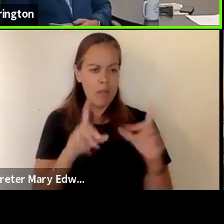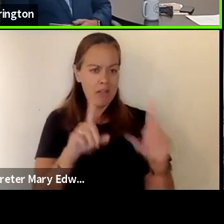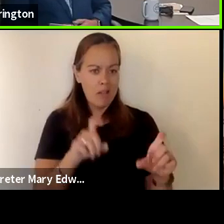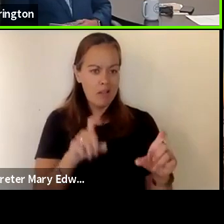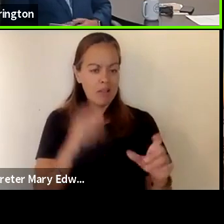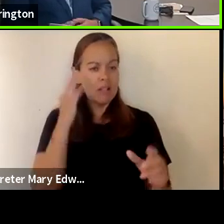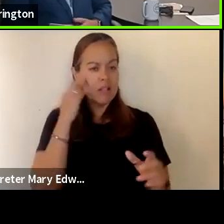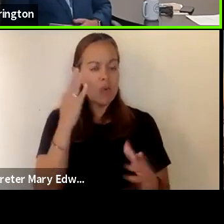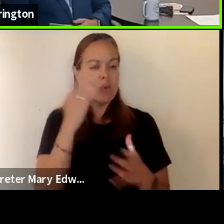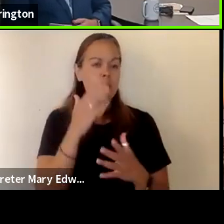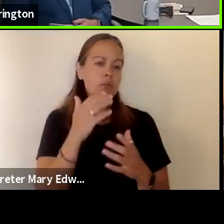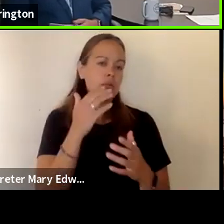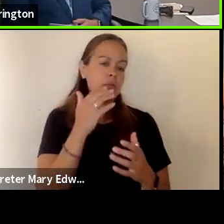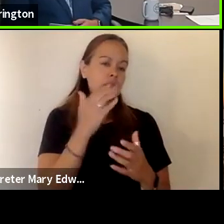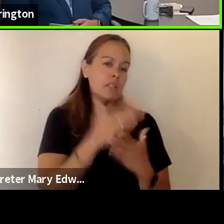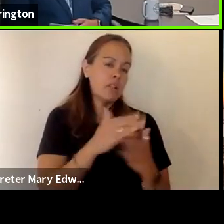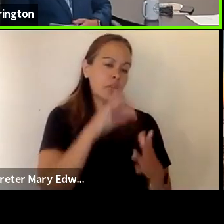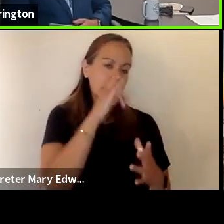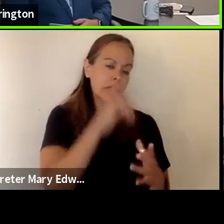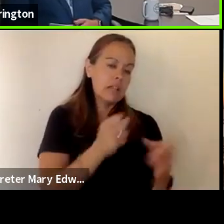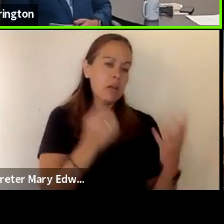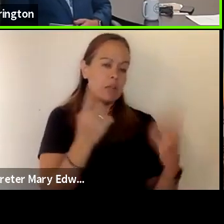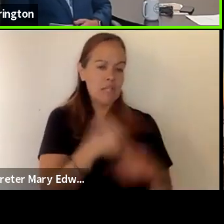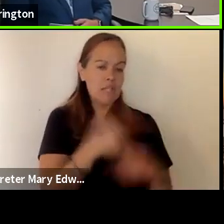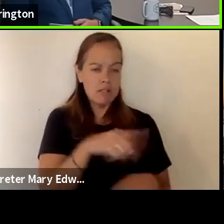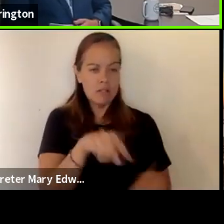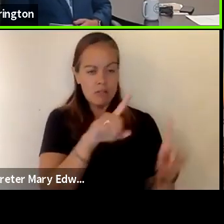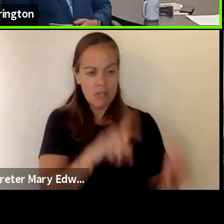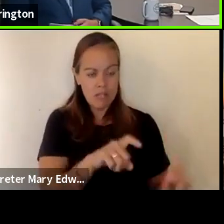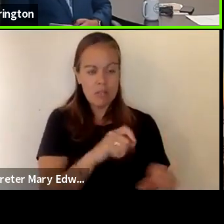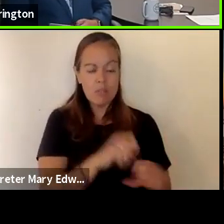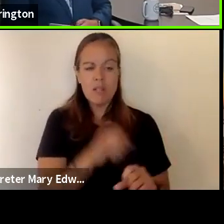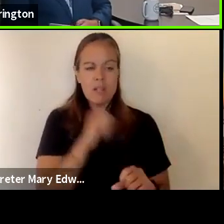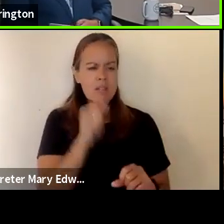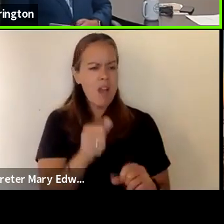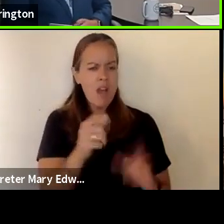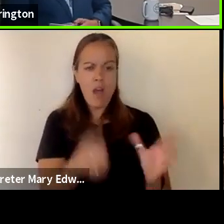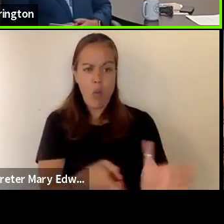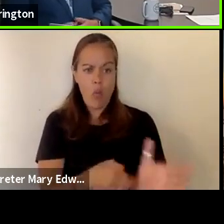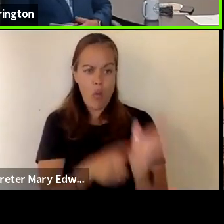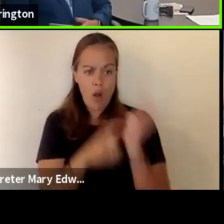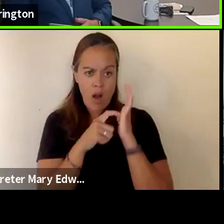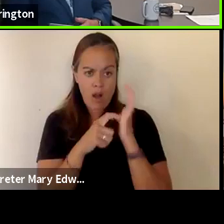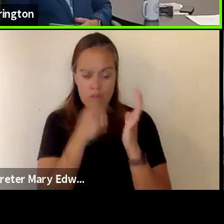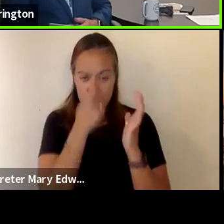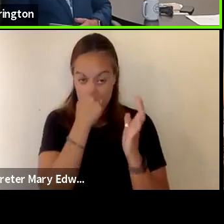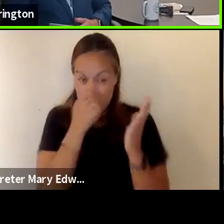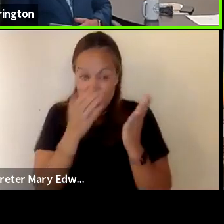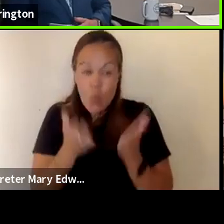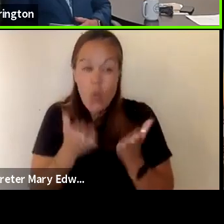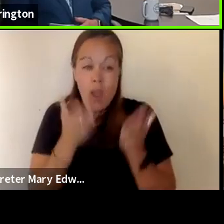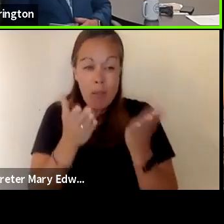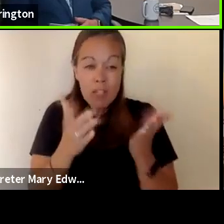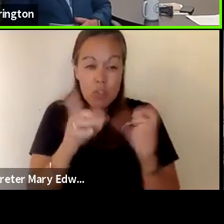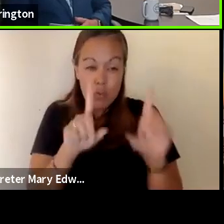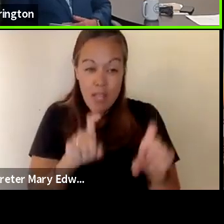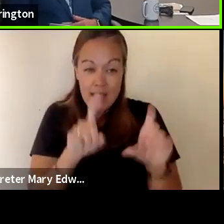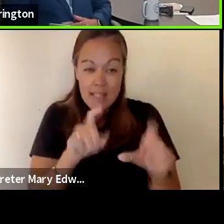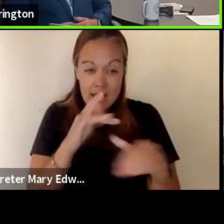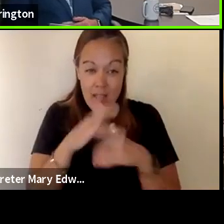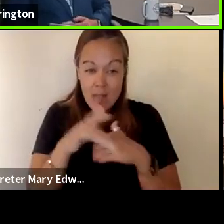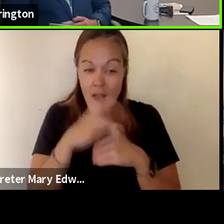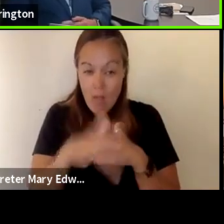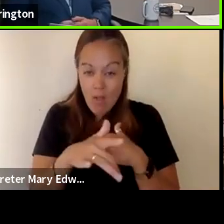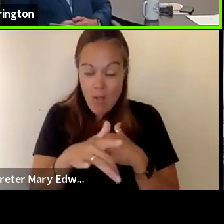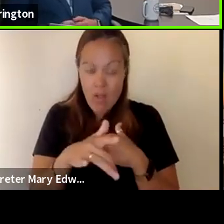which kids are tested and how many days they're tested but it is not required it's recommended that you make testing available